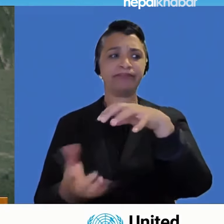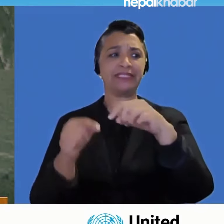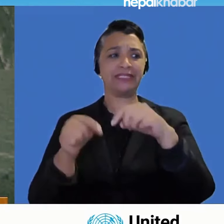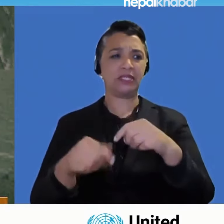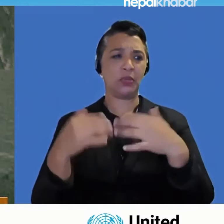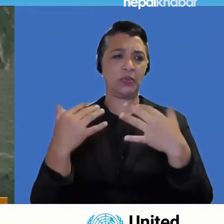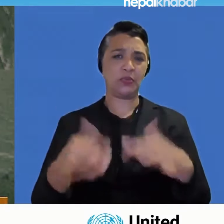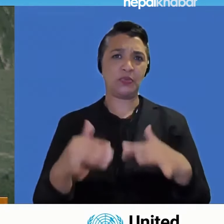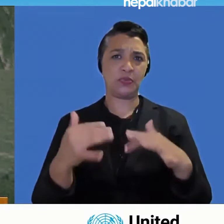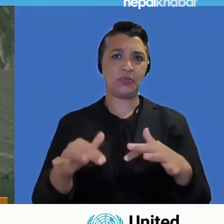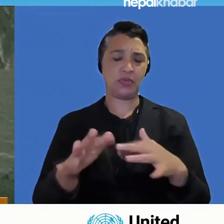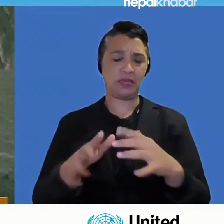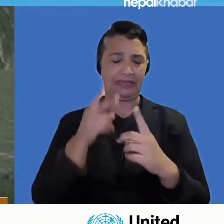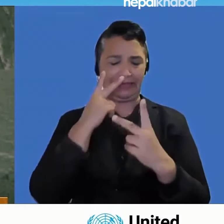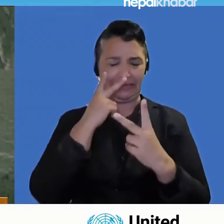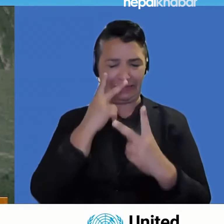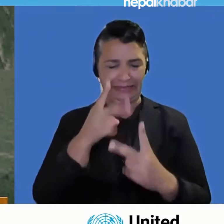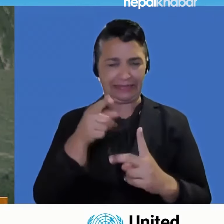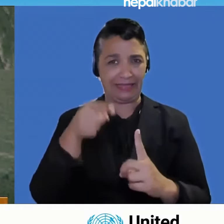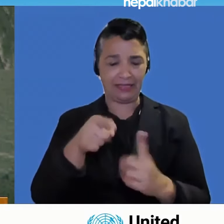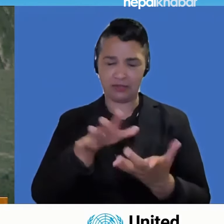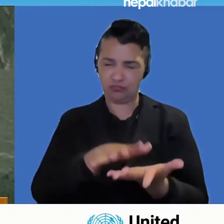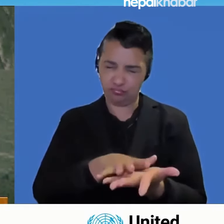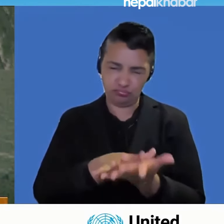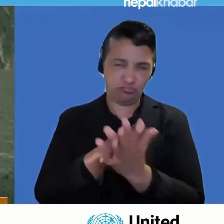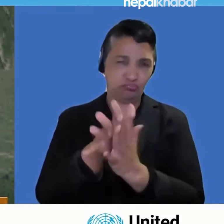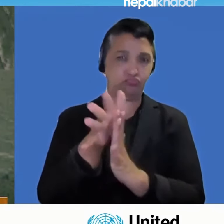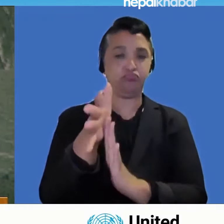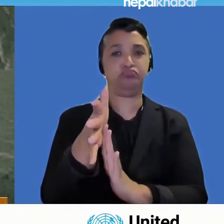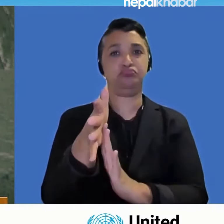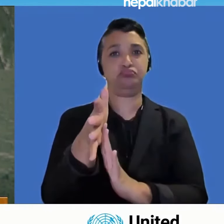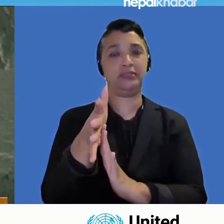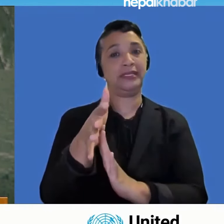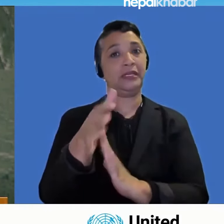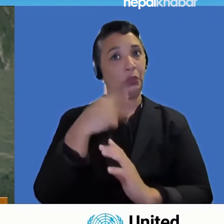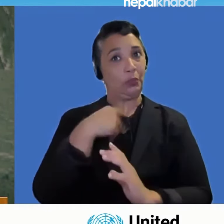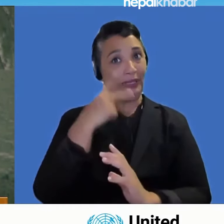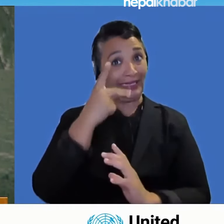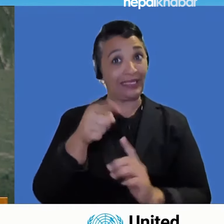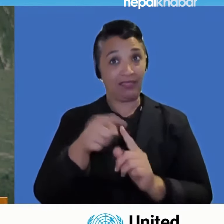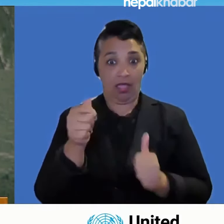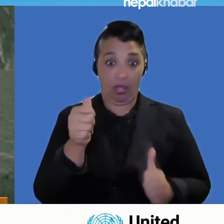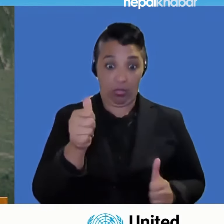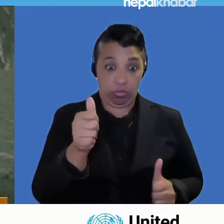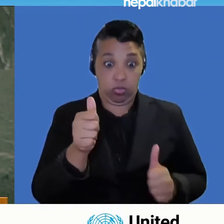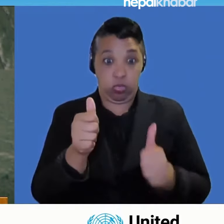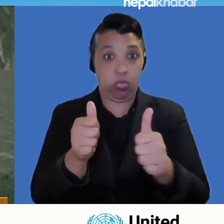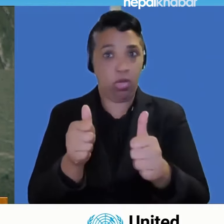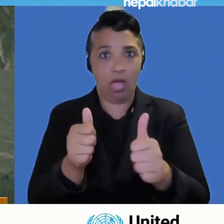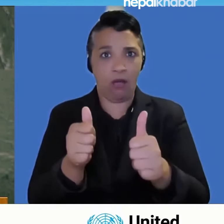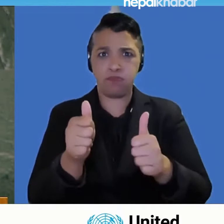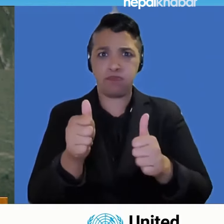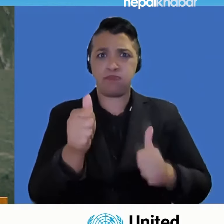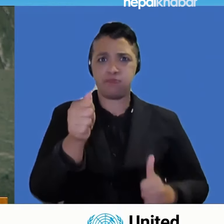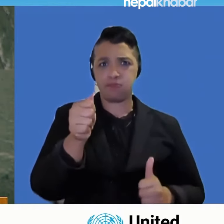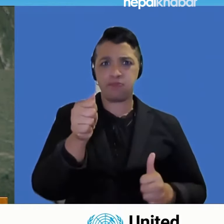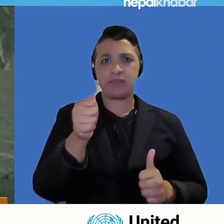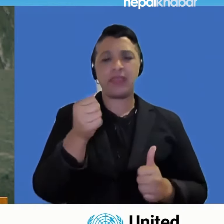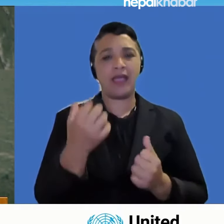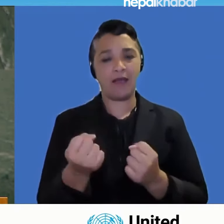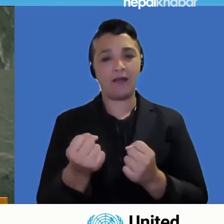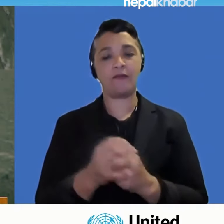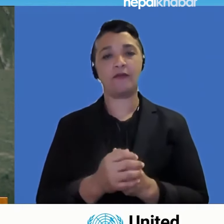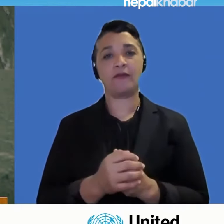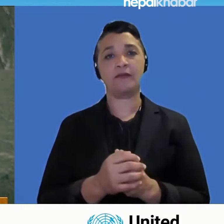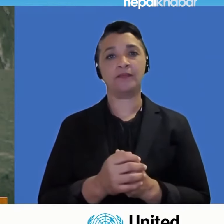injustice which hider their path to prosperity. Mr. President, we must act now to pull the world